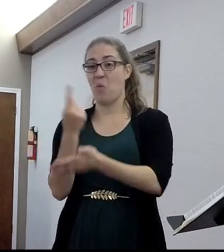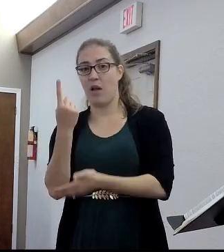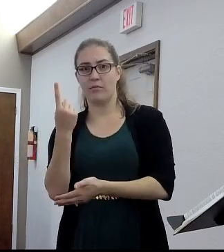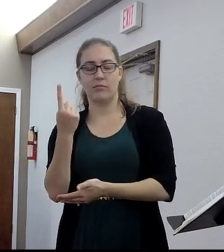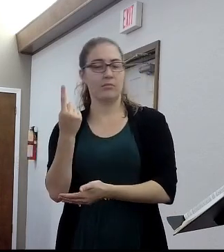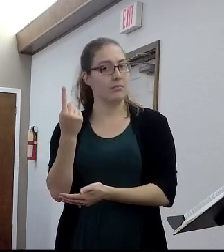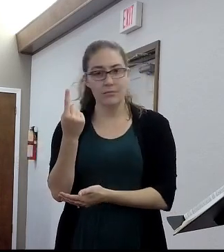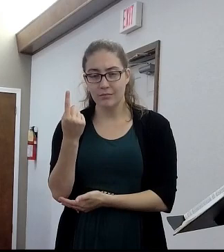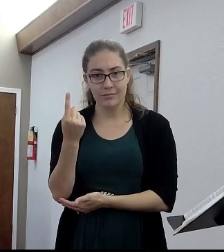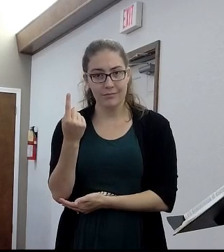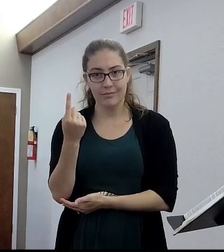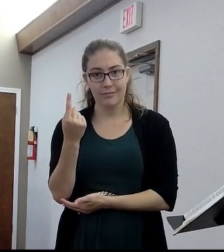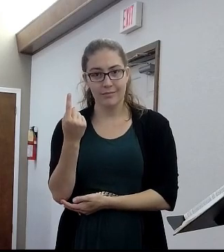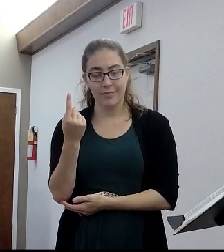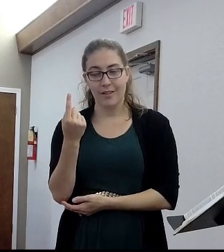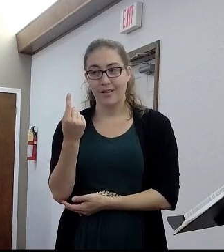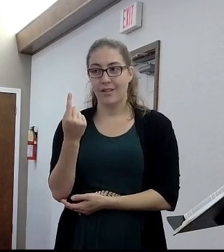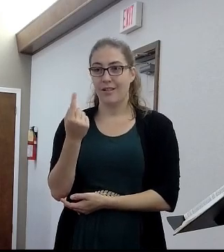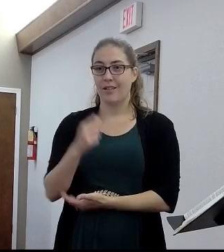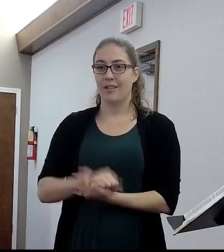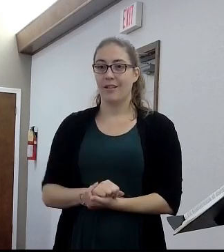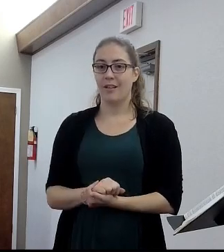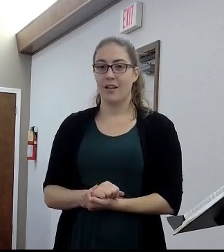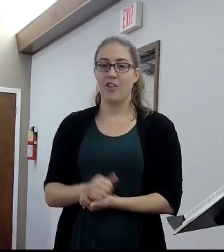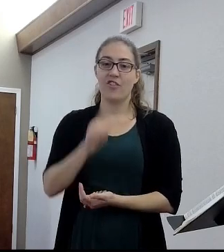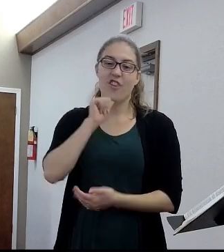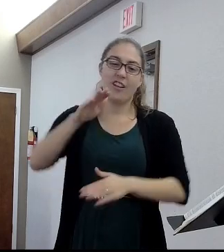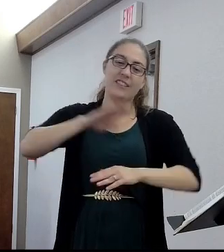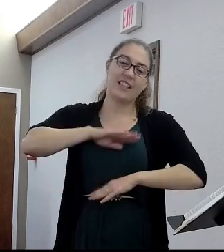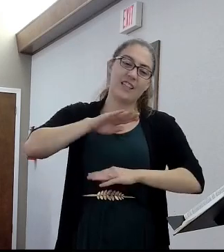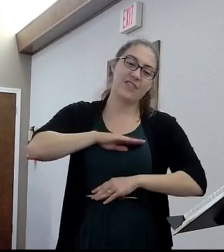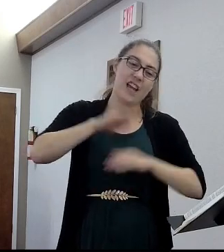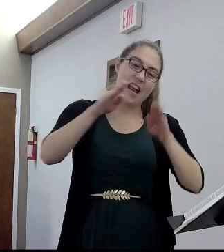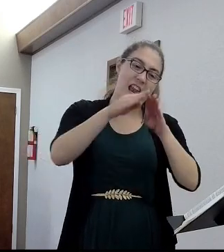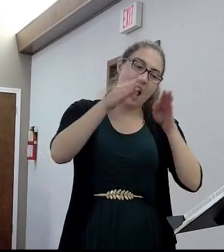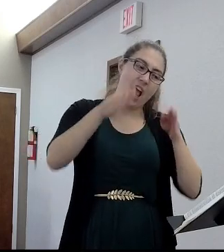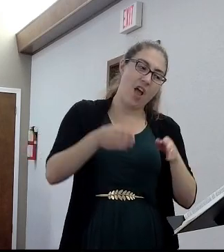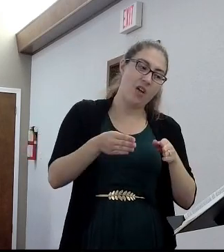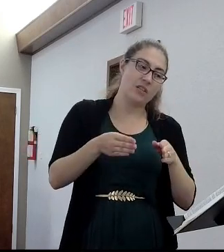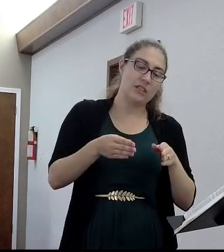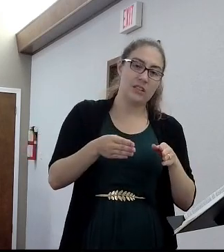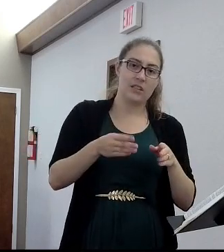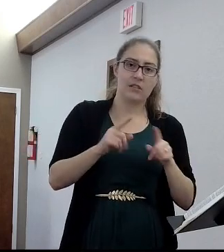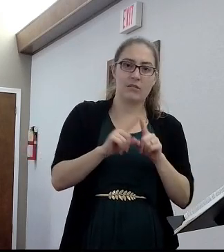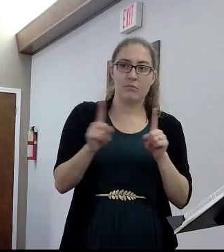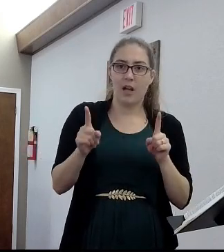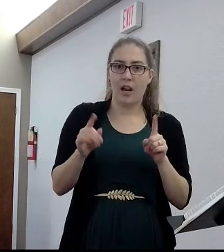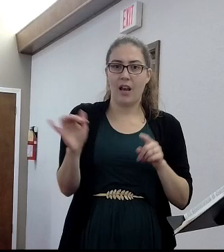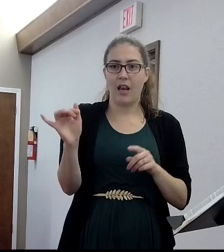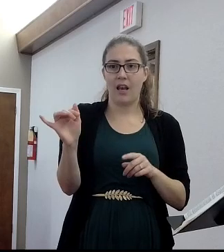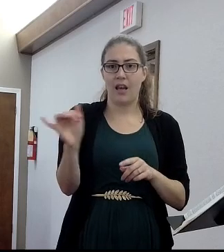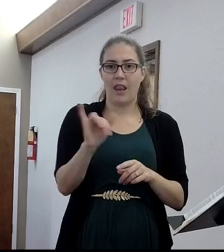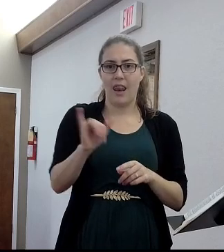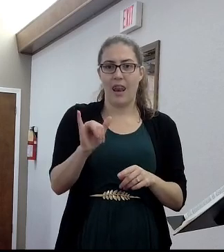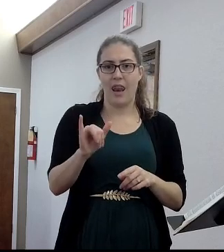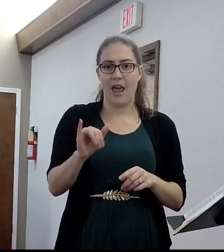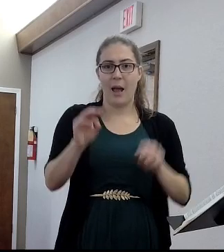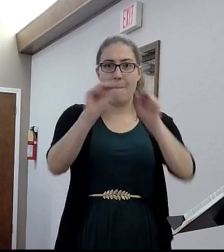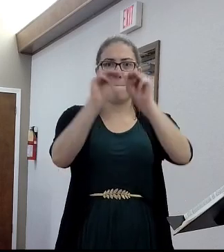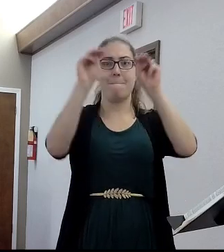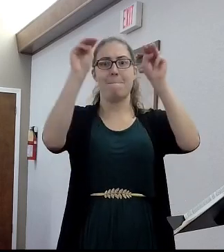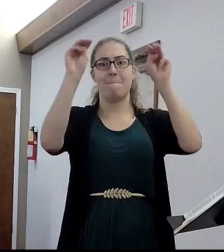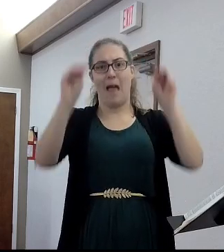You know, it's people who they're not satisfied with the house they're in even though it's literally a palatial mansion compared to